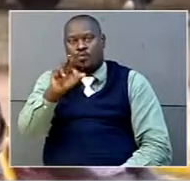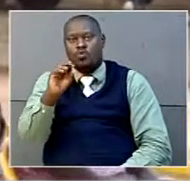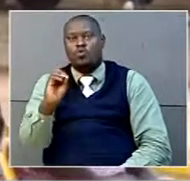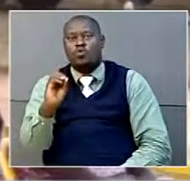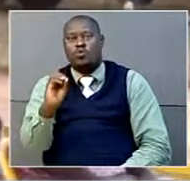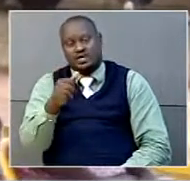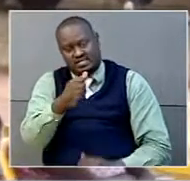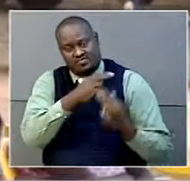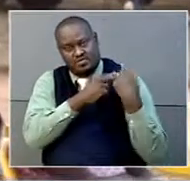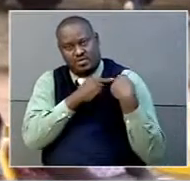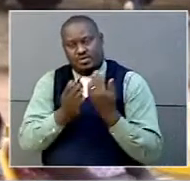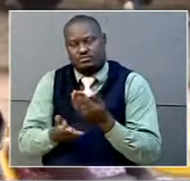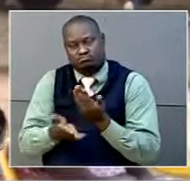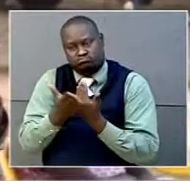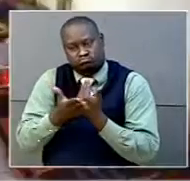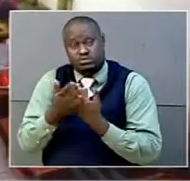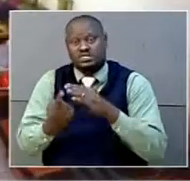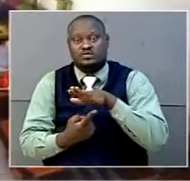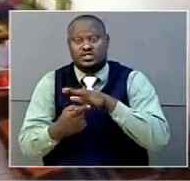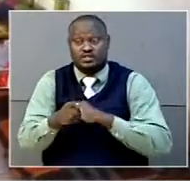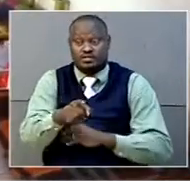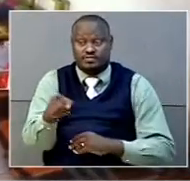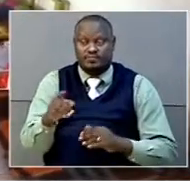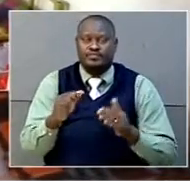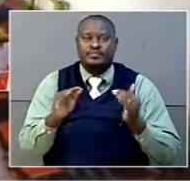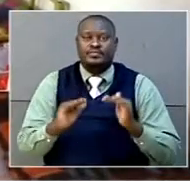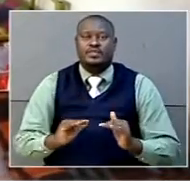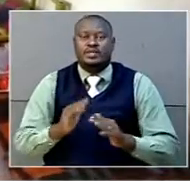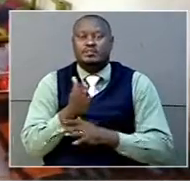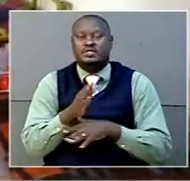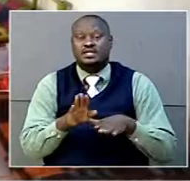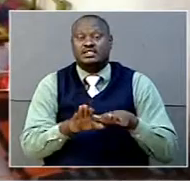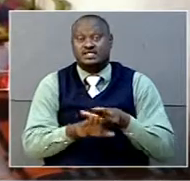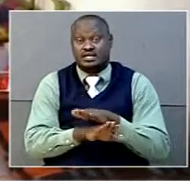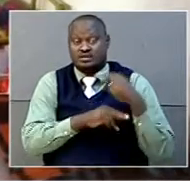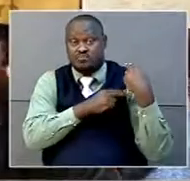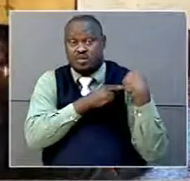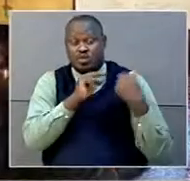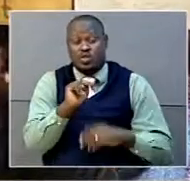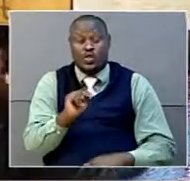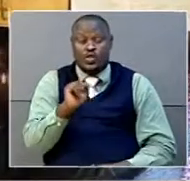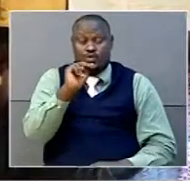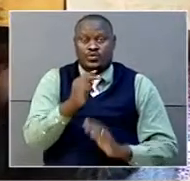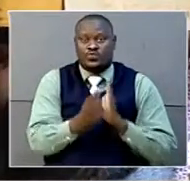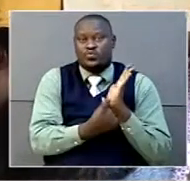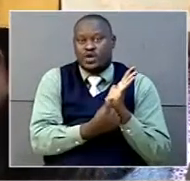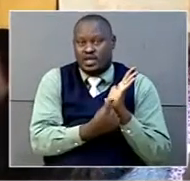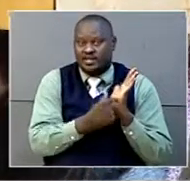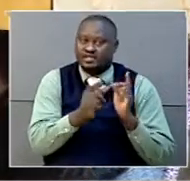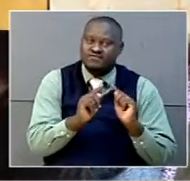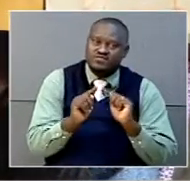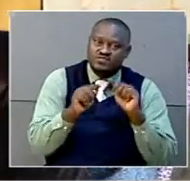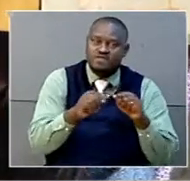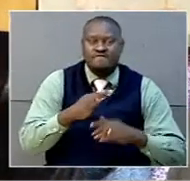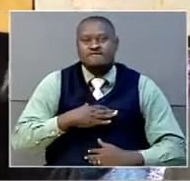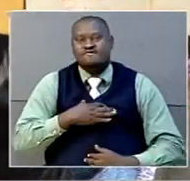district can support this situation. State Minister for Northern Uganda Rehabilitation, Grace Freedom Kwichwin, visited the center